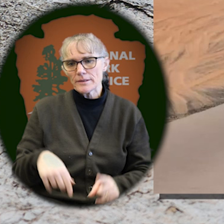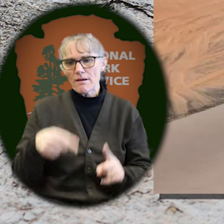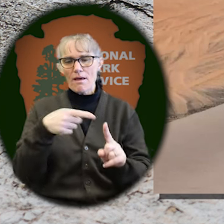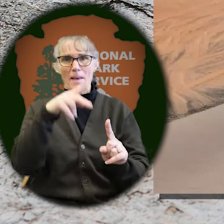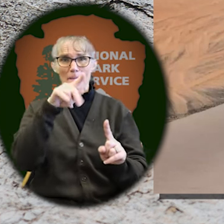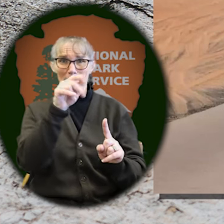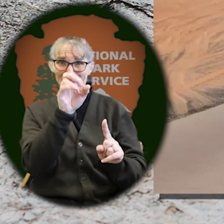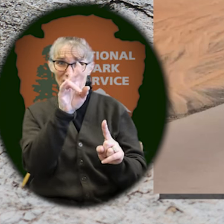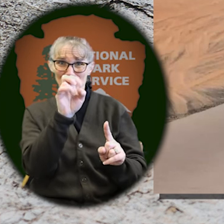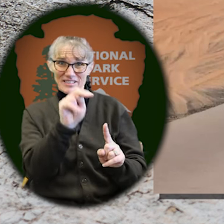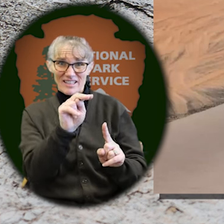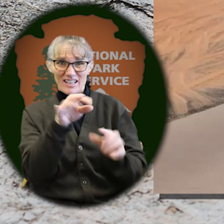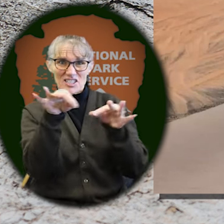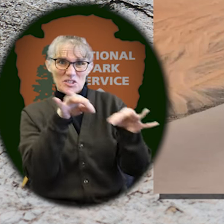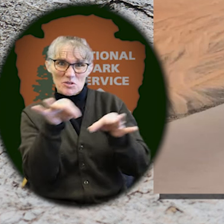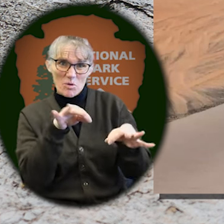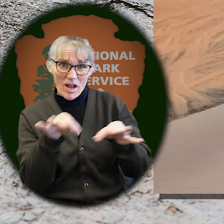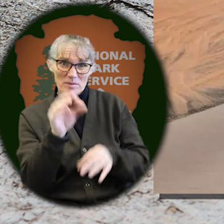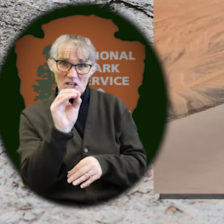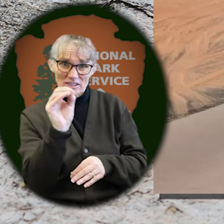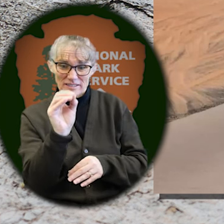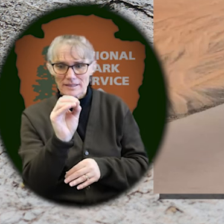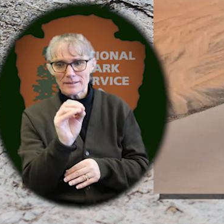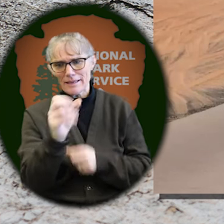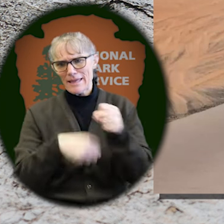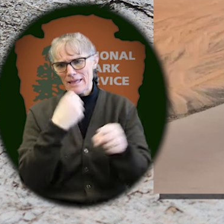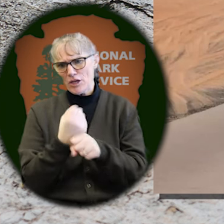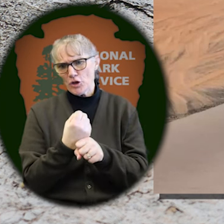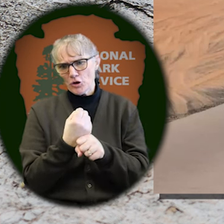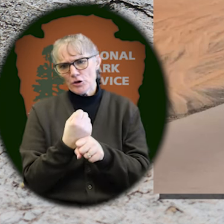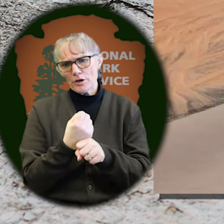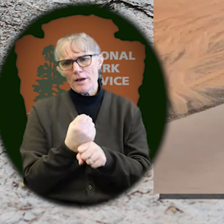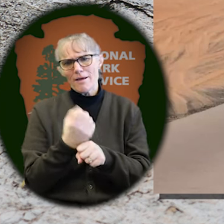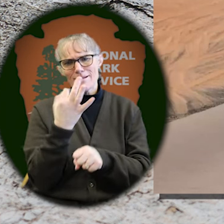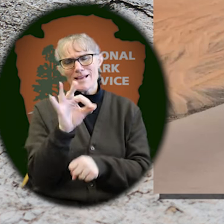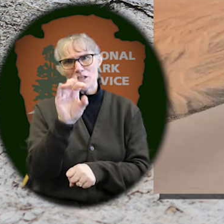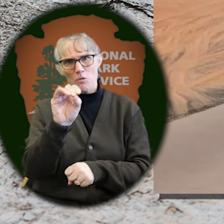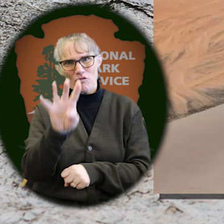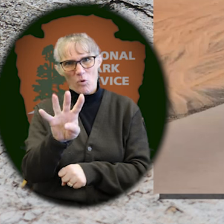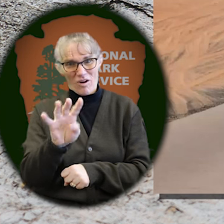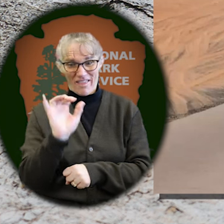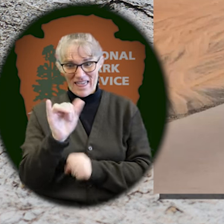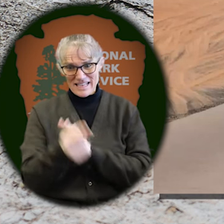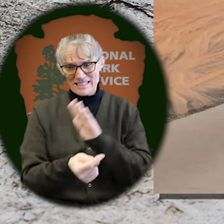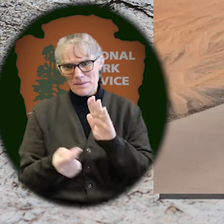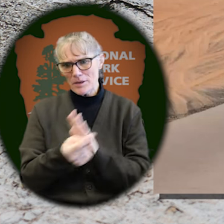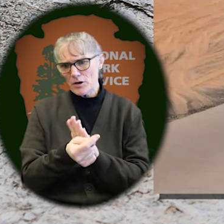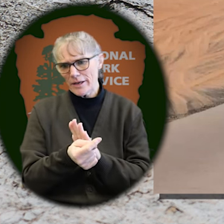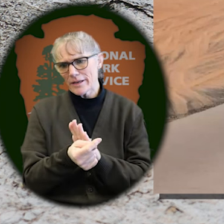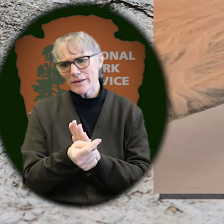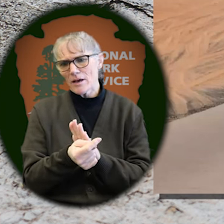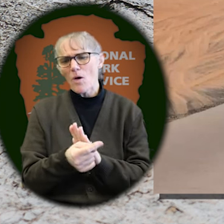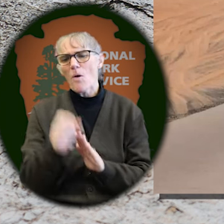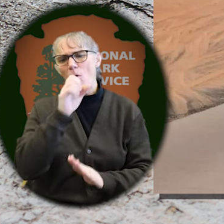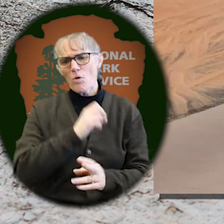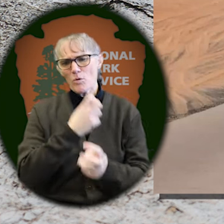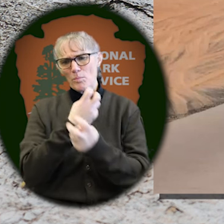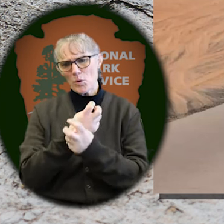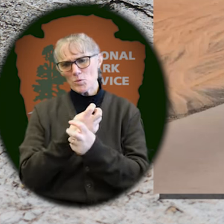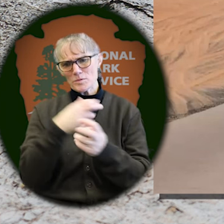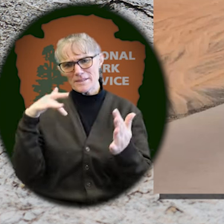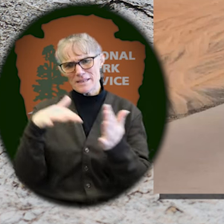described Oxidactylis in 1904. And during this time, paleontology was still very dubious.